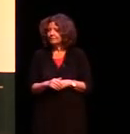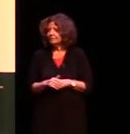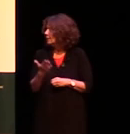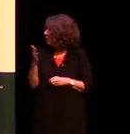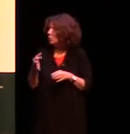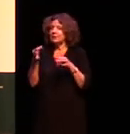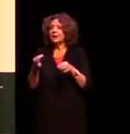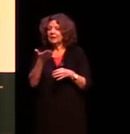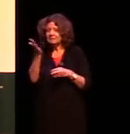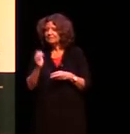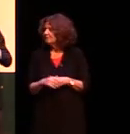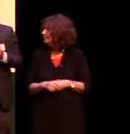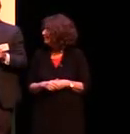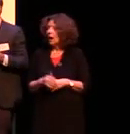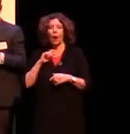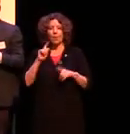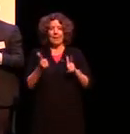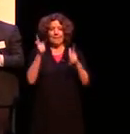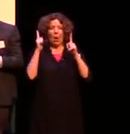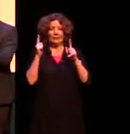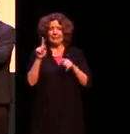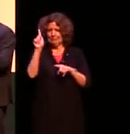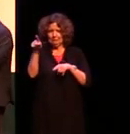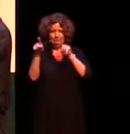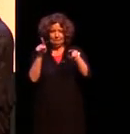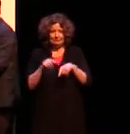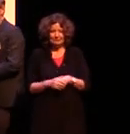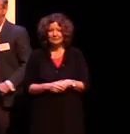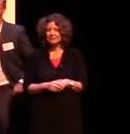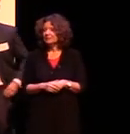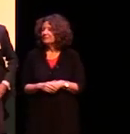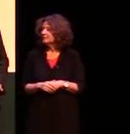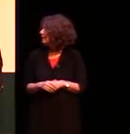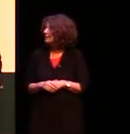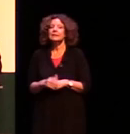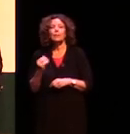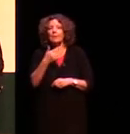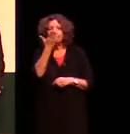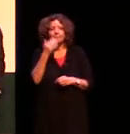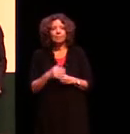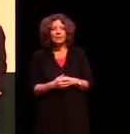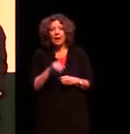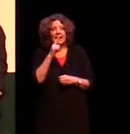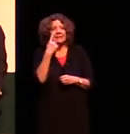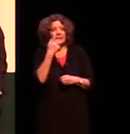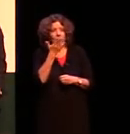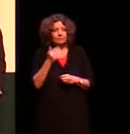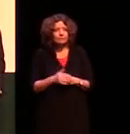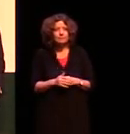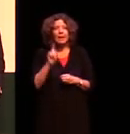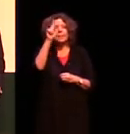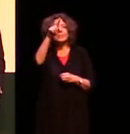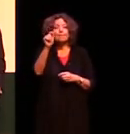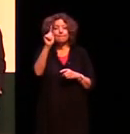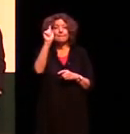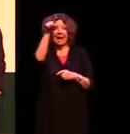all right i'm gonna be boss i'll get to you next there's someone up here i think i can't see you though yeah here all the